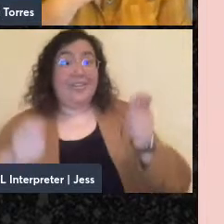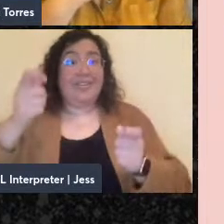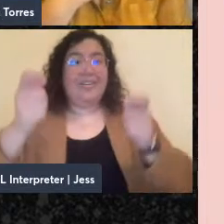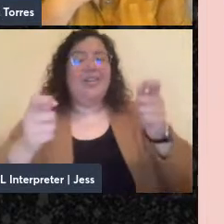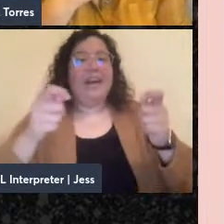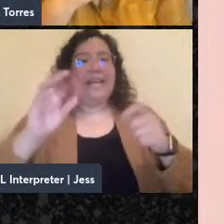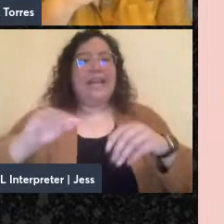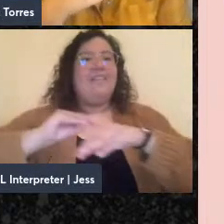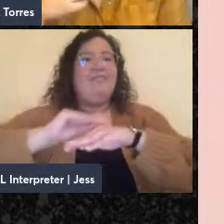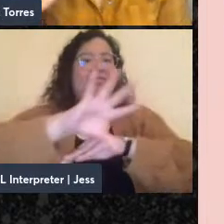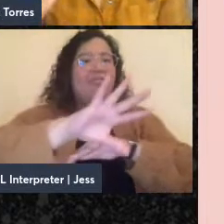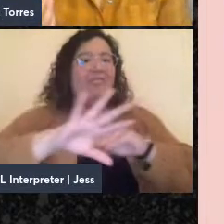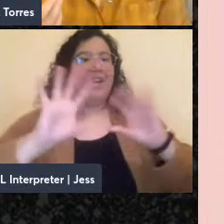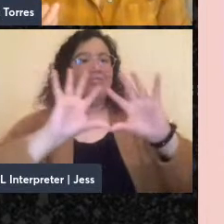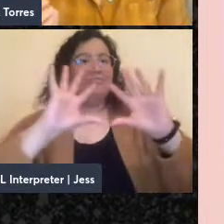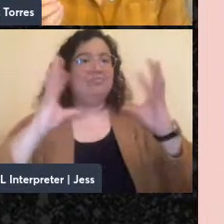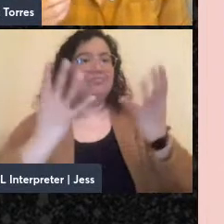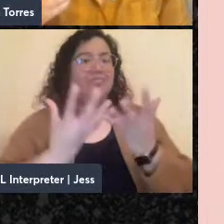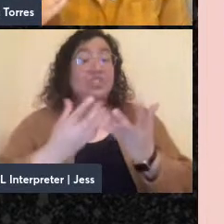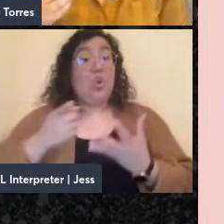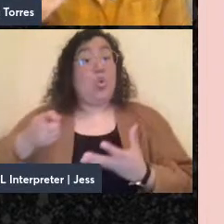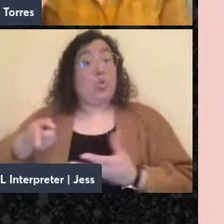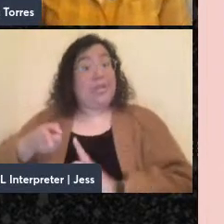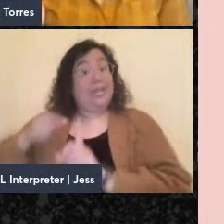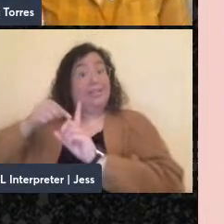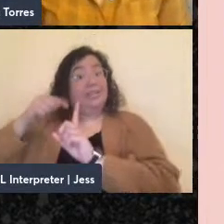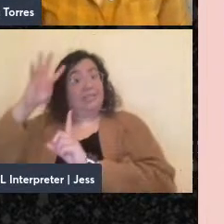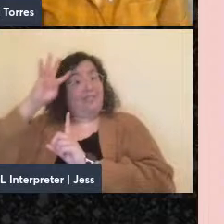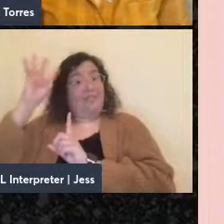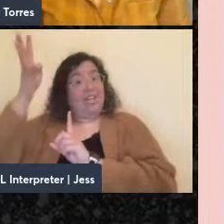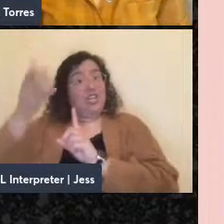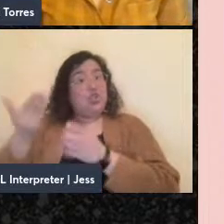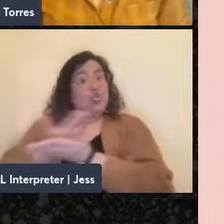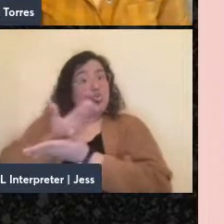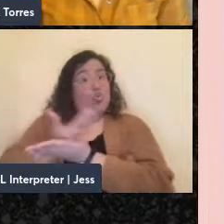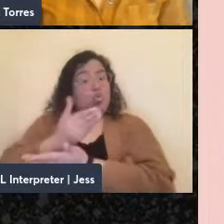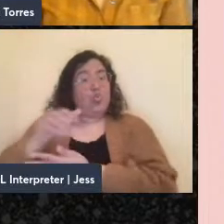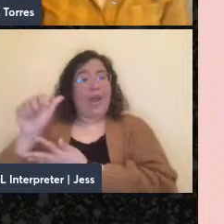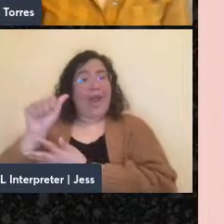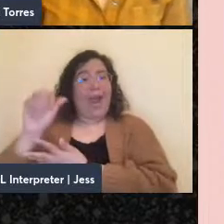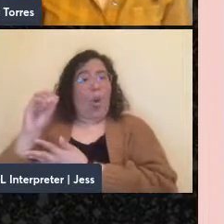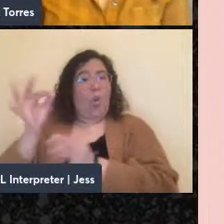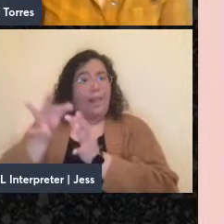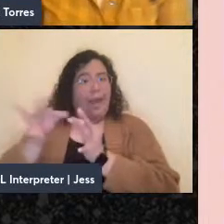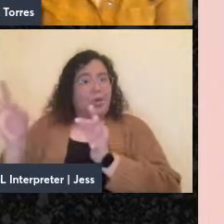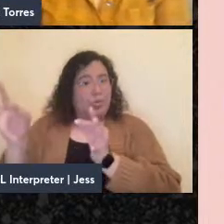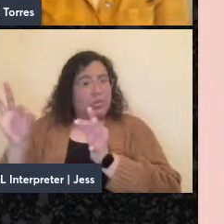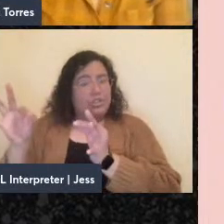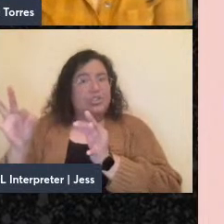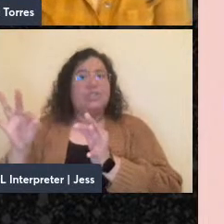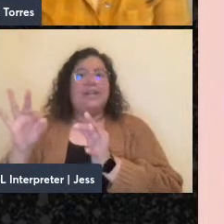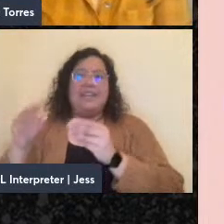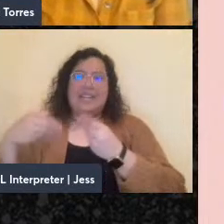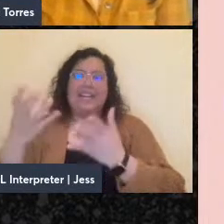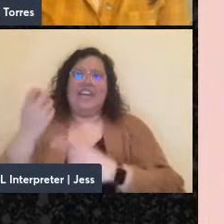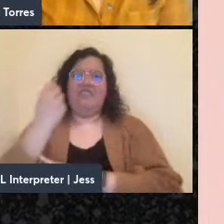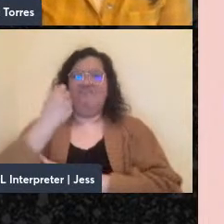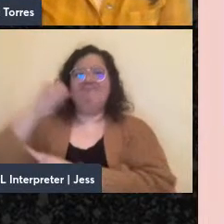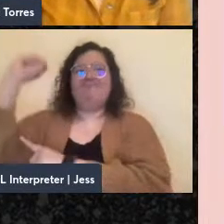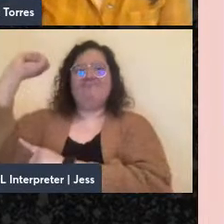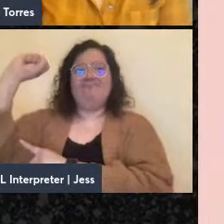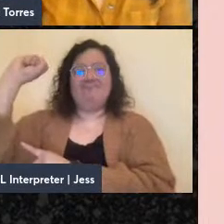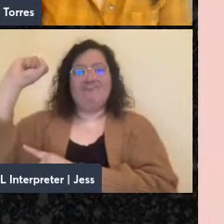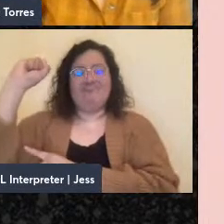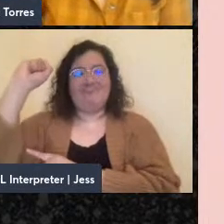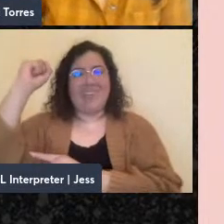Gordon invented this language AO to express a kind of anarchist idea in which one